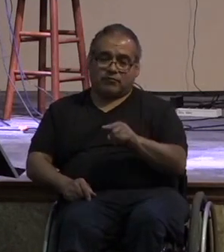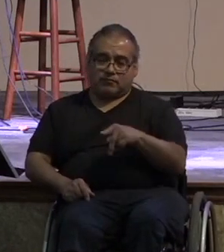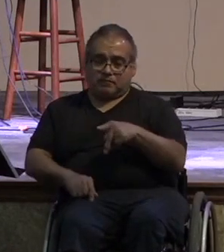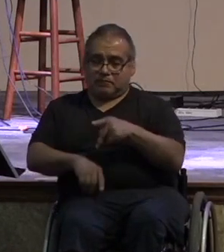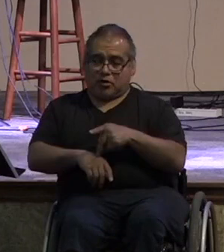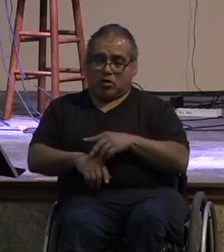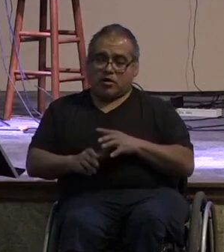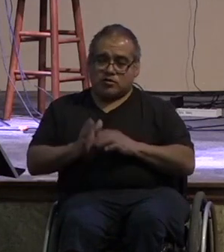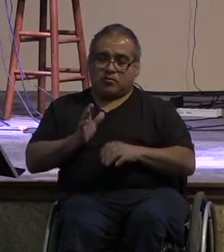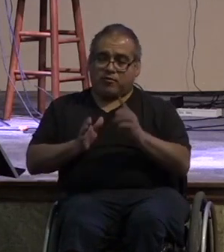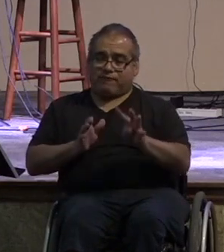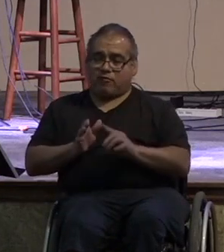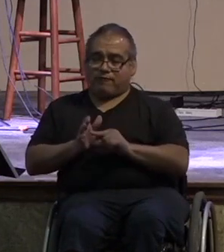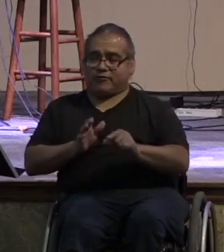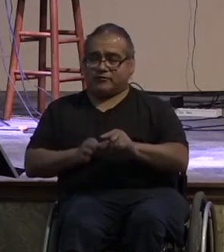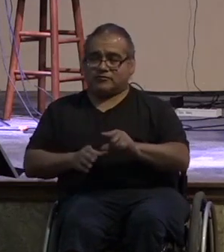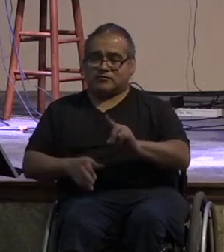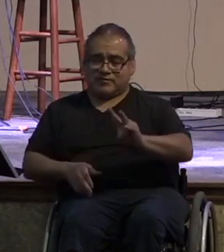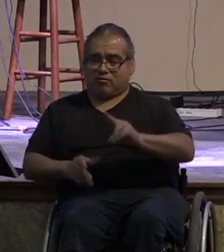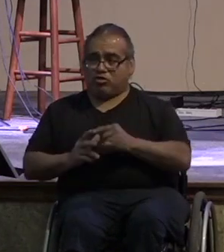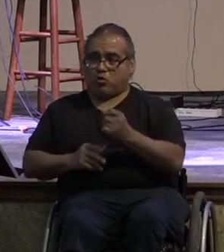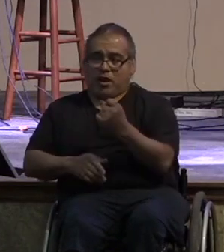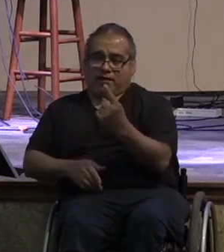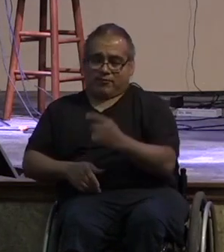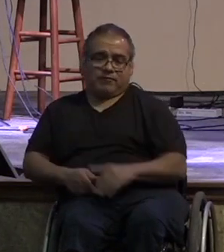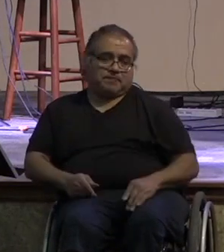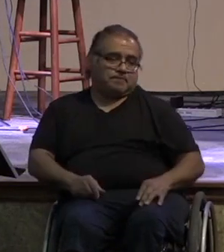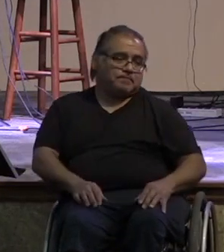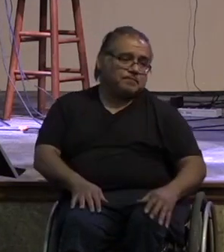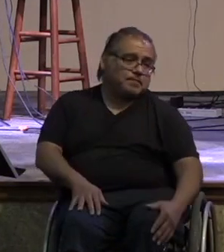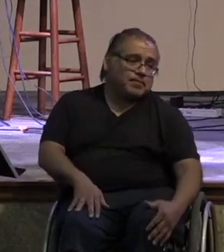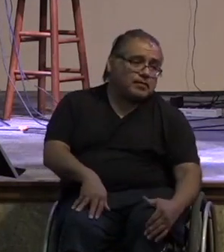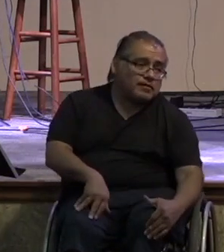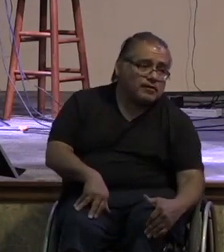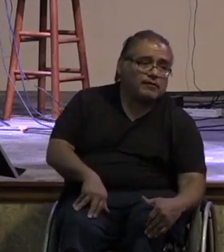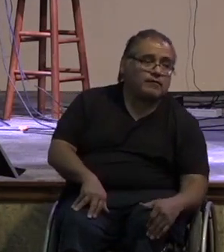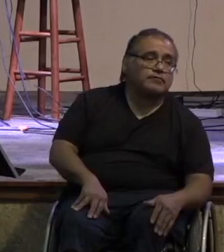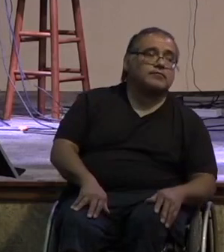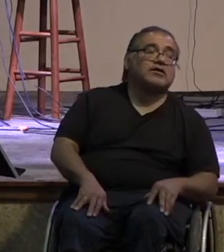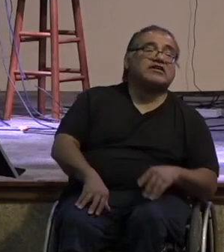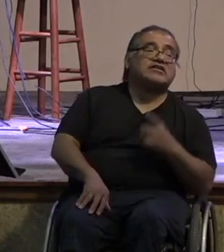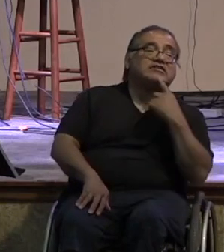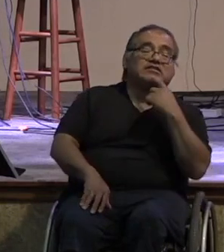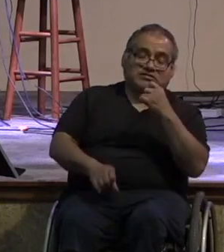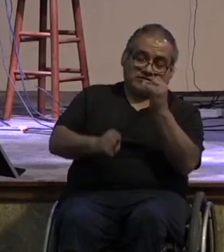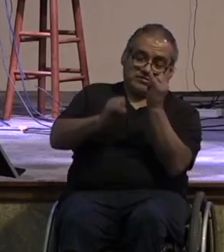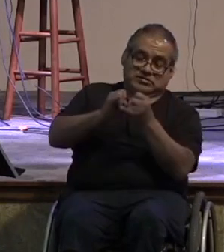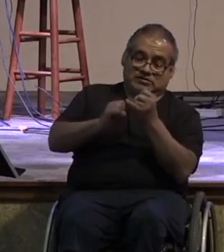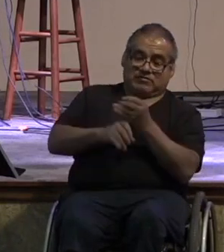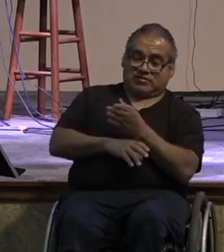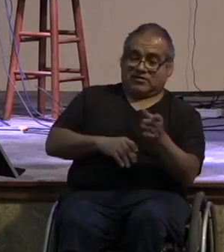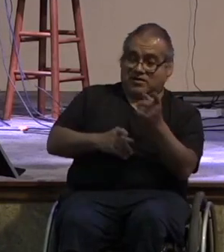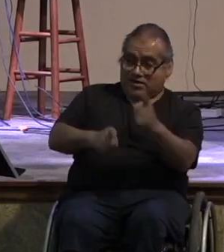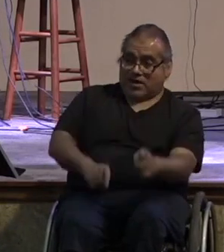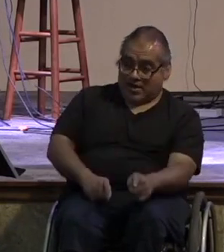7 through 11 first peter 4 7 through 11 it says the end of all things is at hand